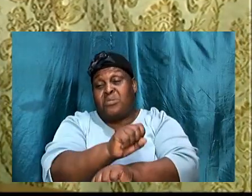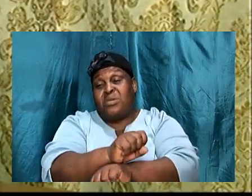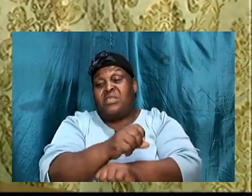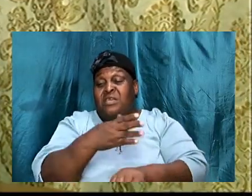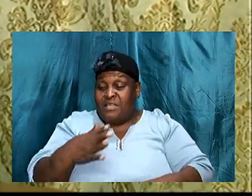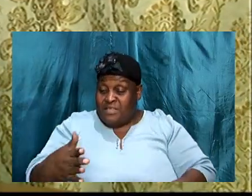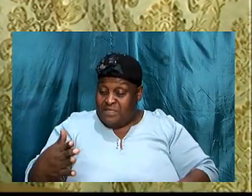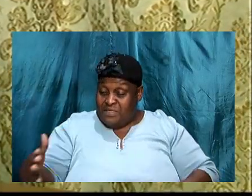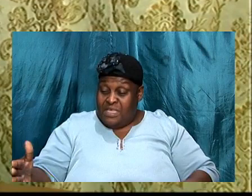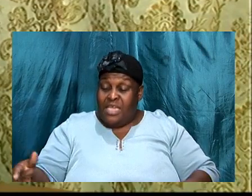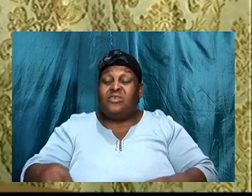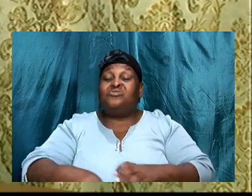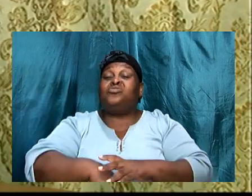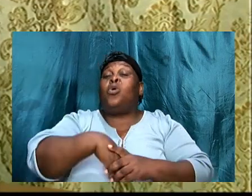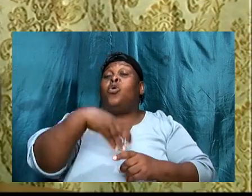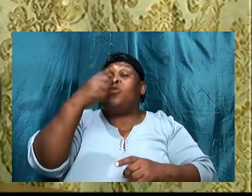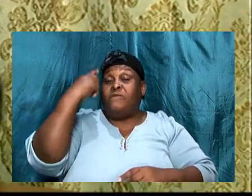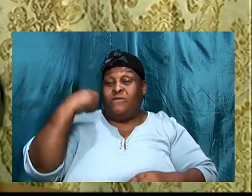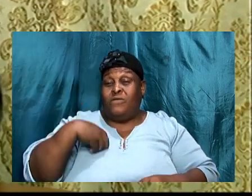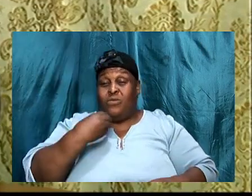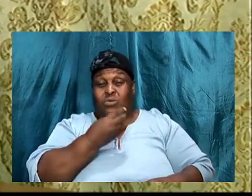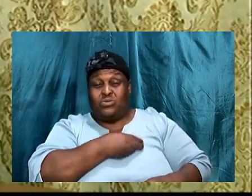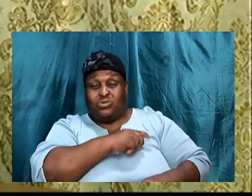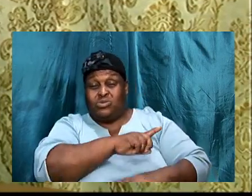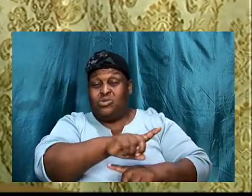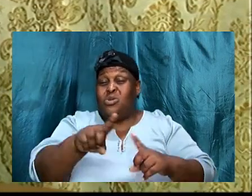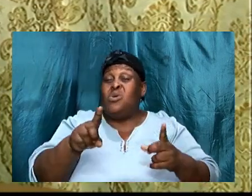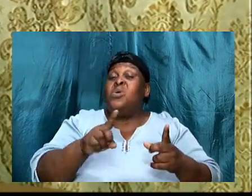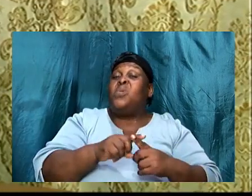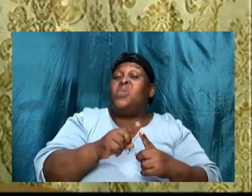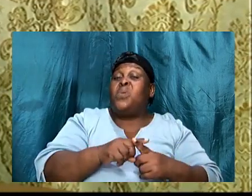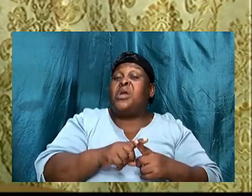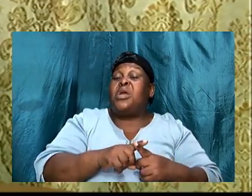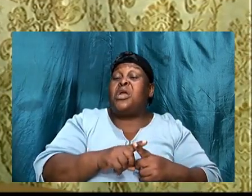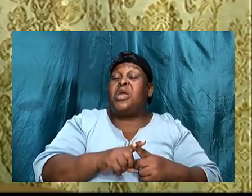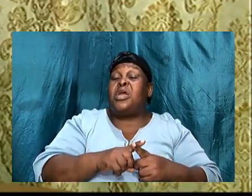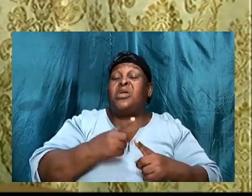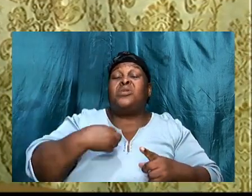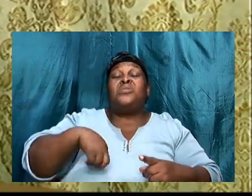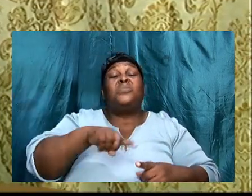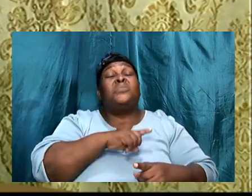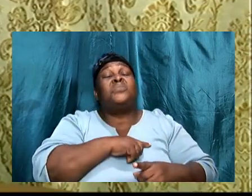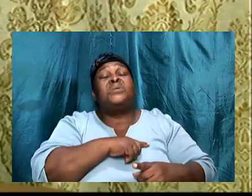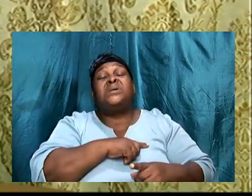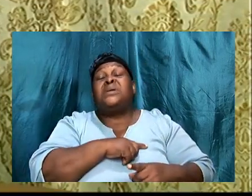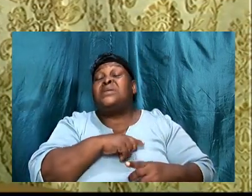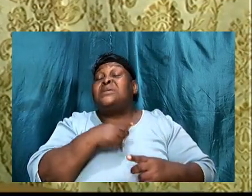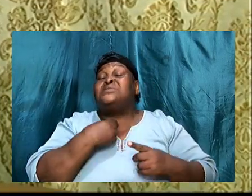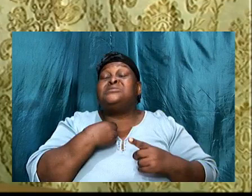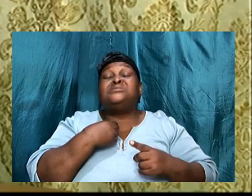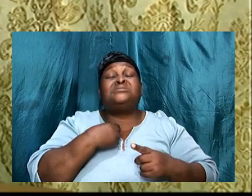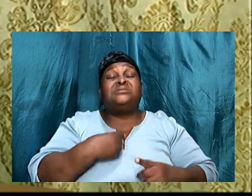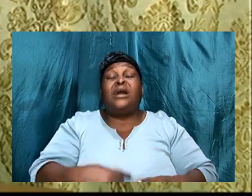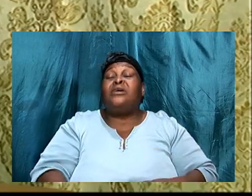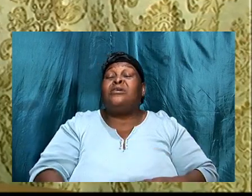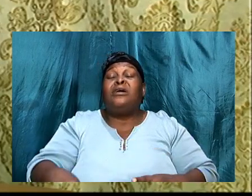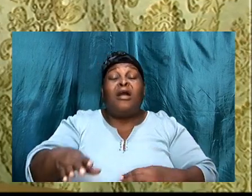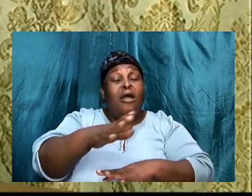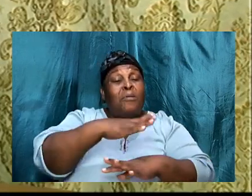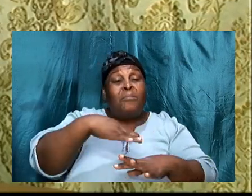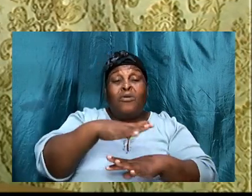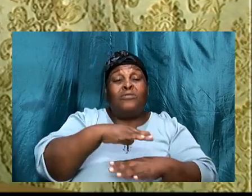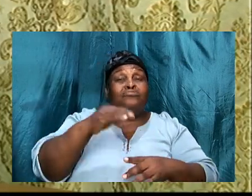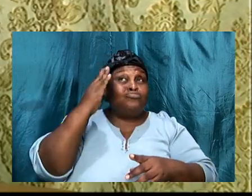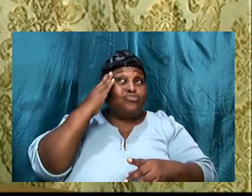things, out for us, when, with desire, above, everything else, to know his will, so though, our fate,